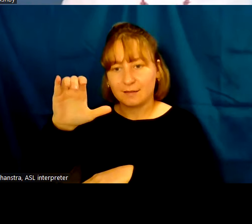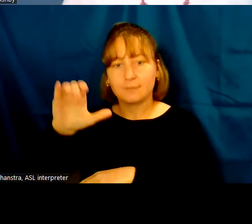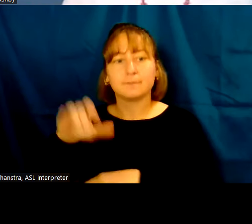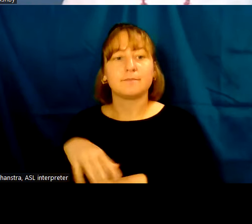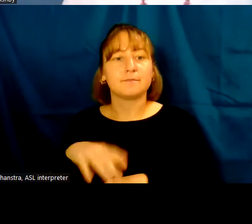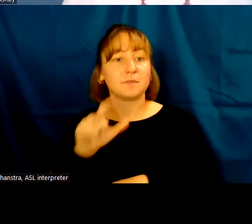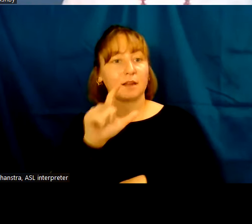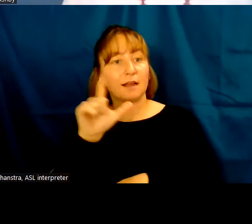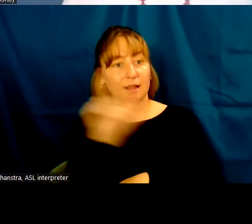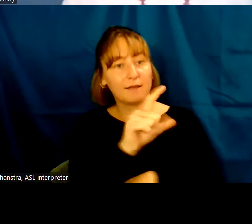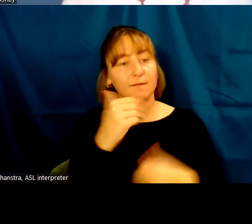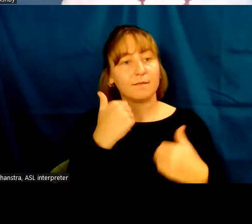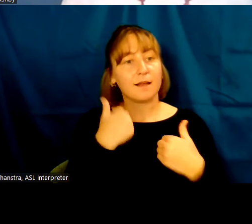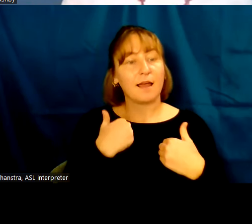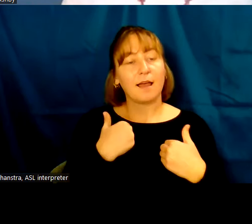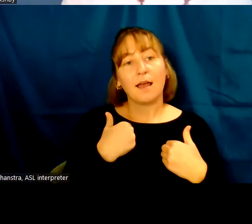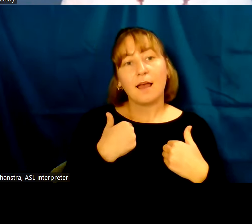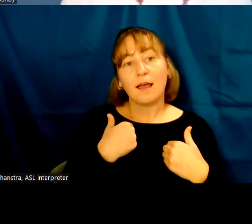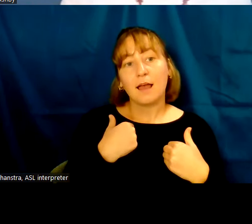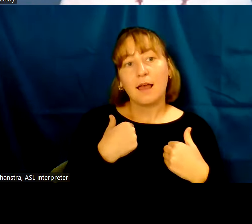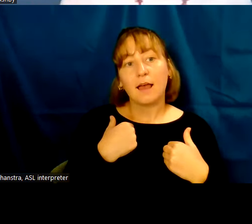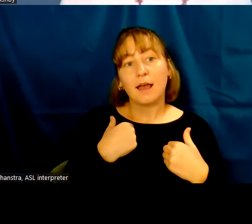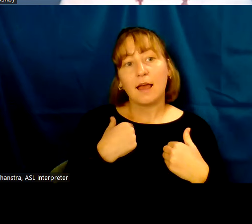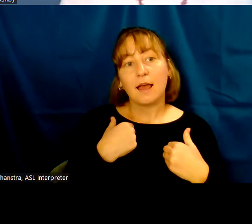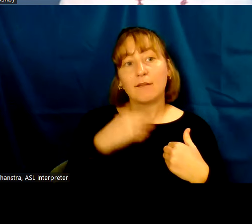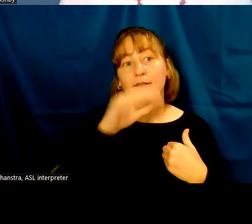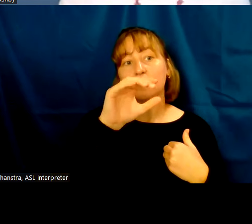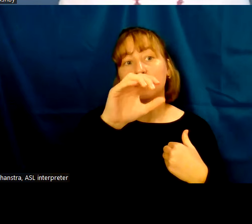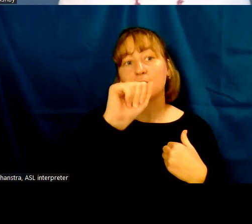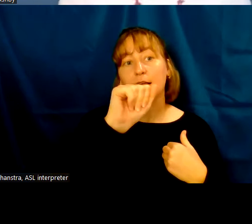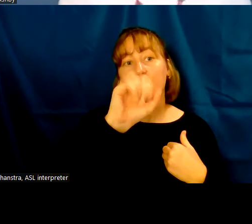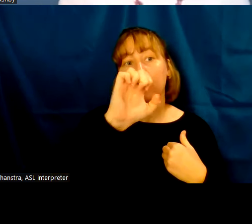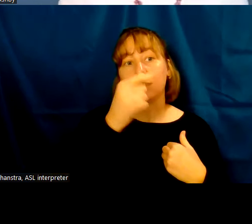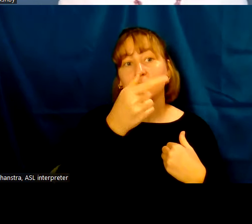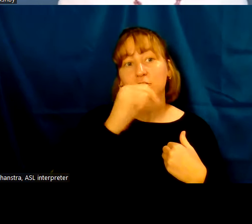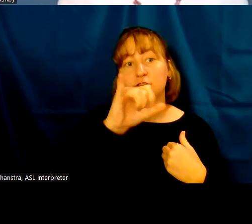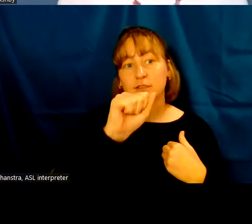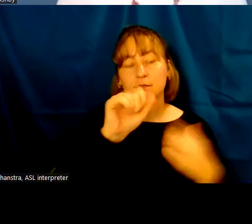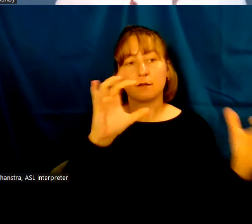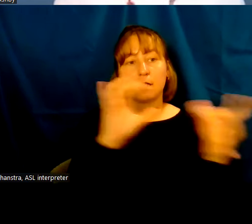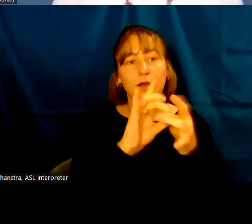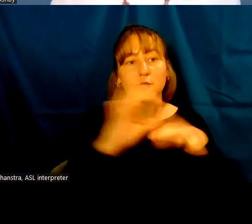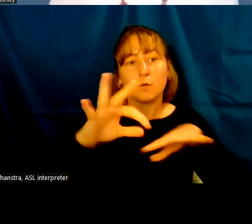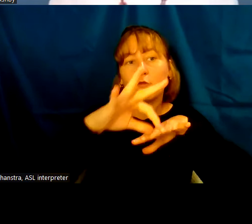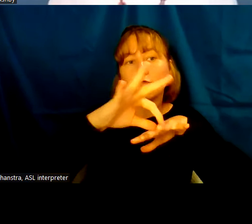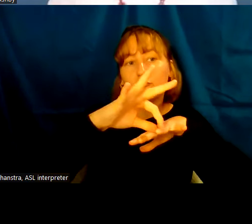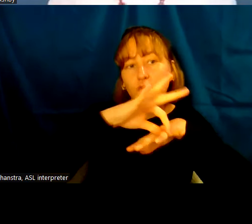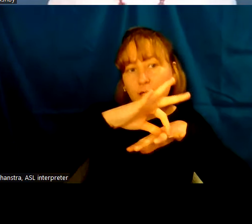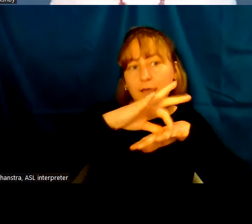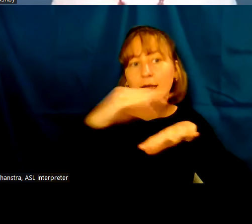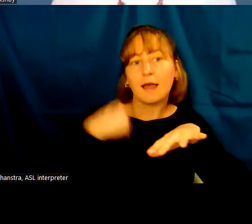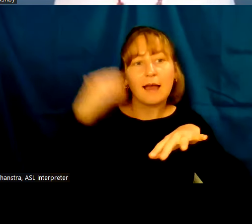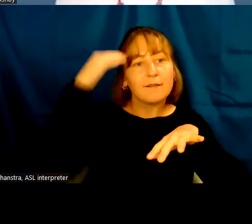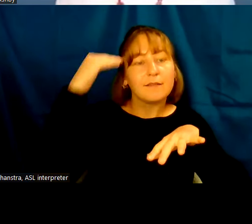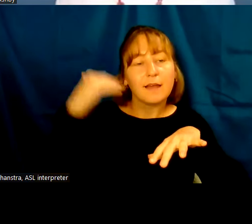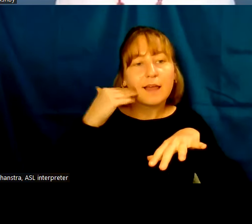we have an aegis attached to a ring of gold that has the head of a Meroitic god.